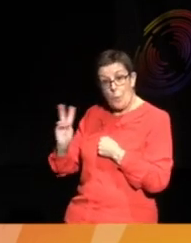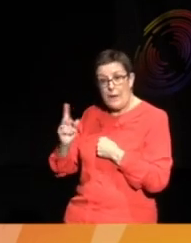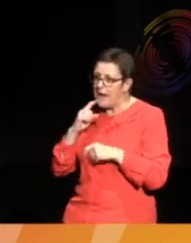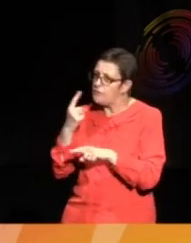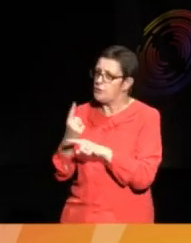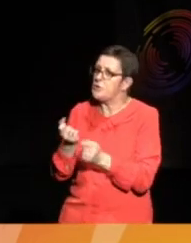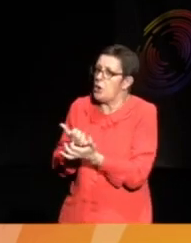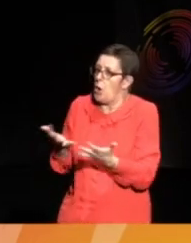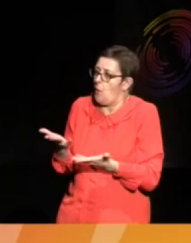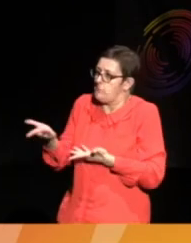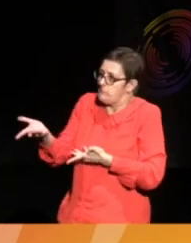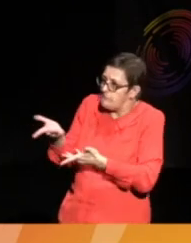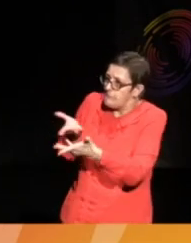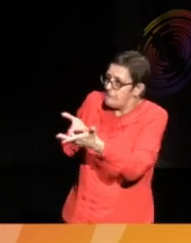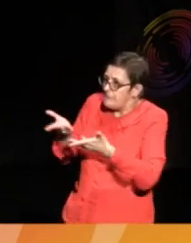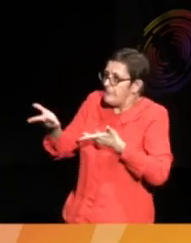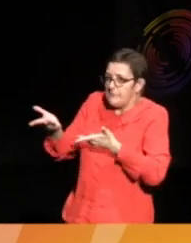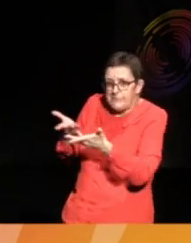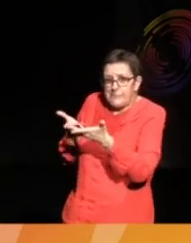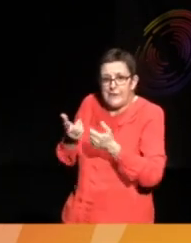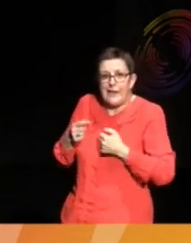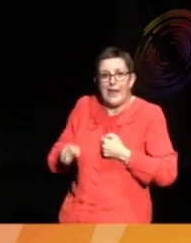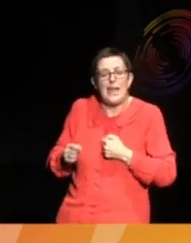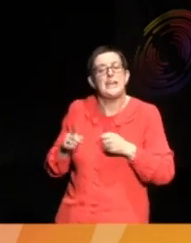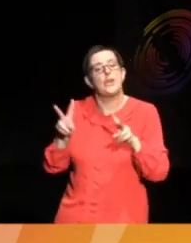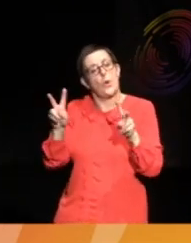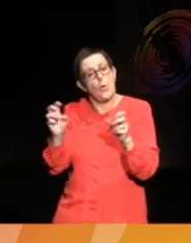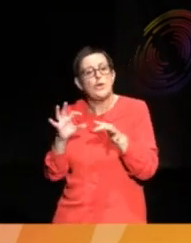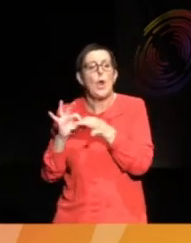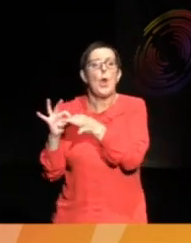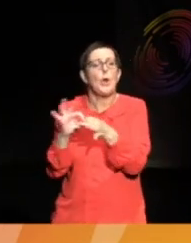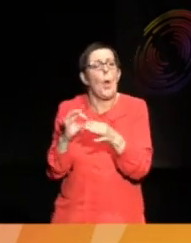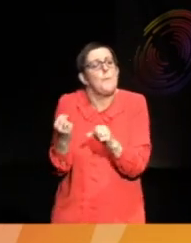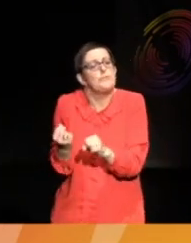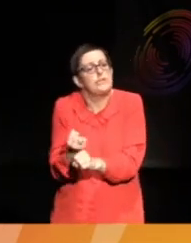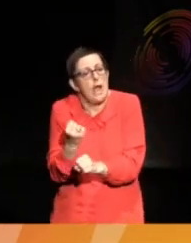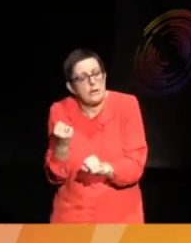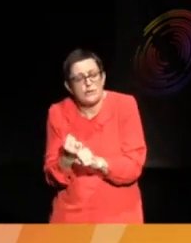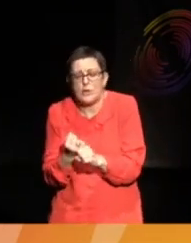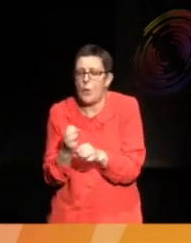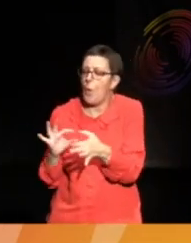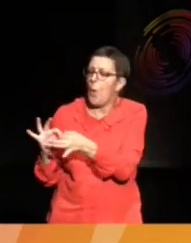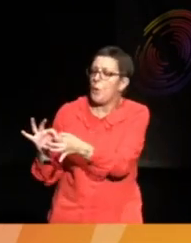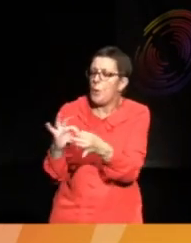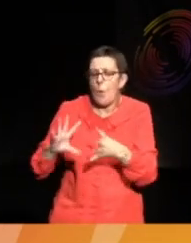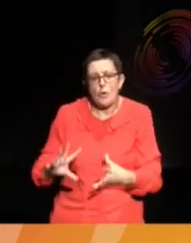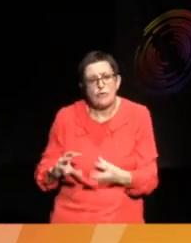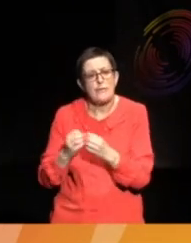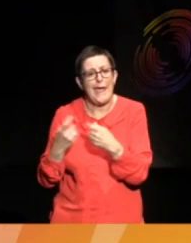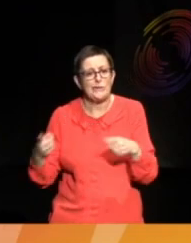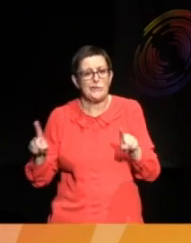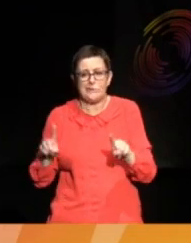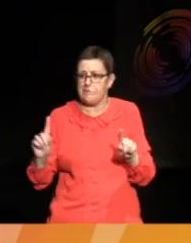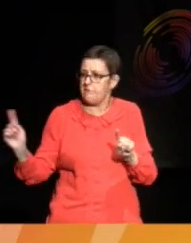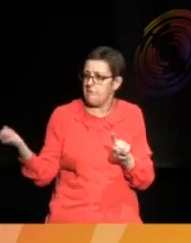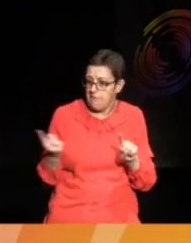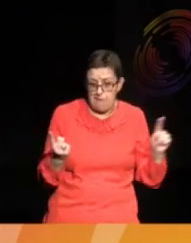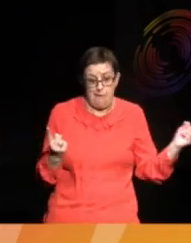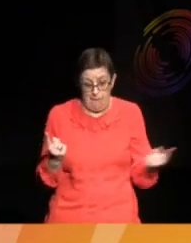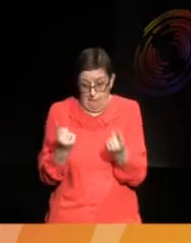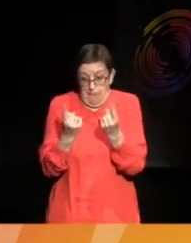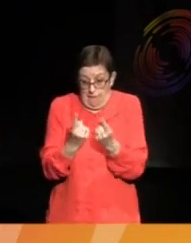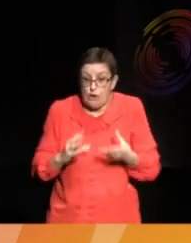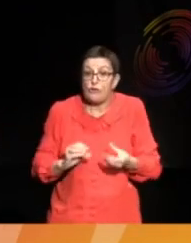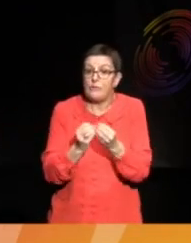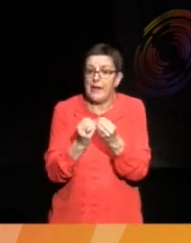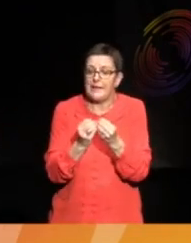talked quite a lot about what we, in our world, call co-production or co-creation. And I suppose one of the things we've been reflecting on is